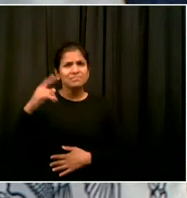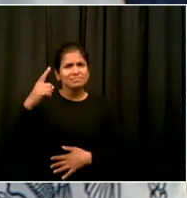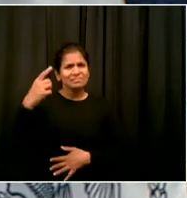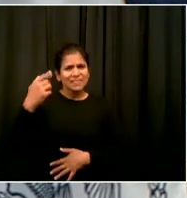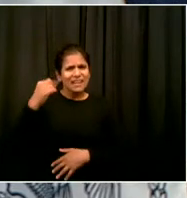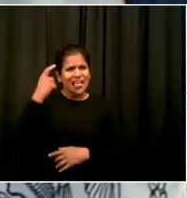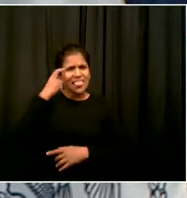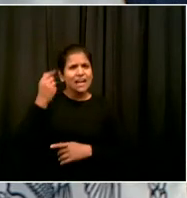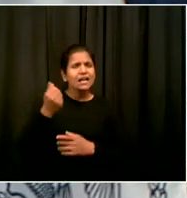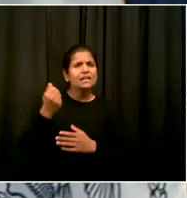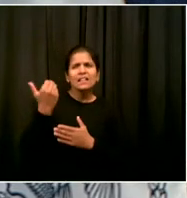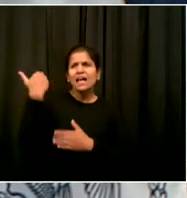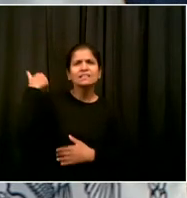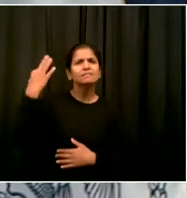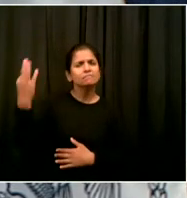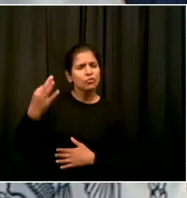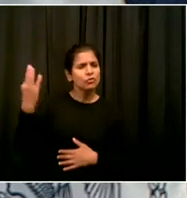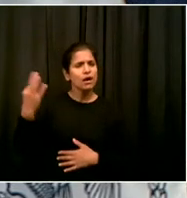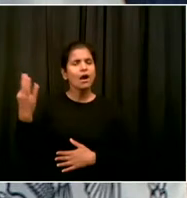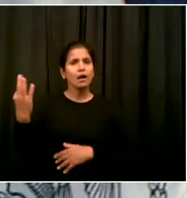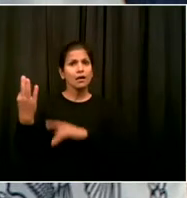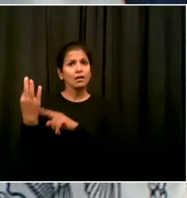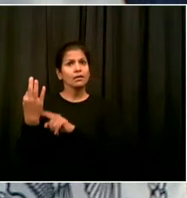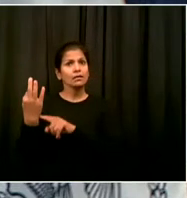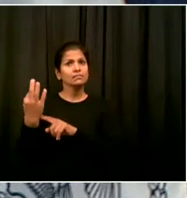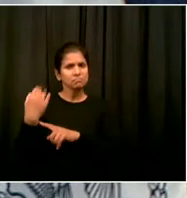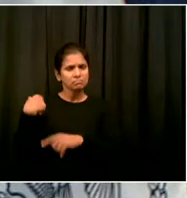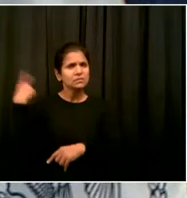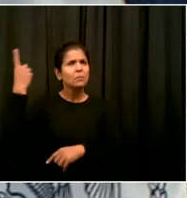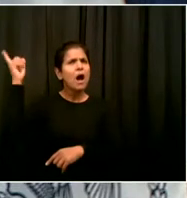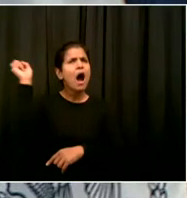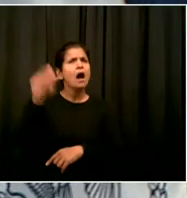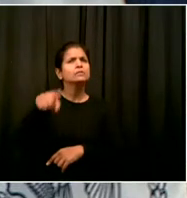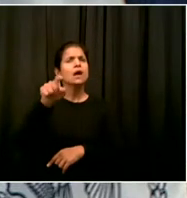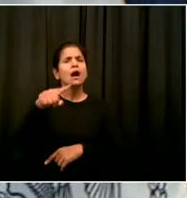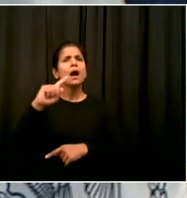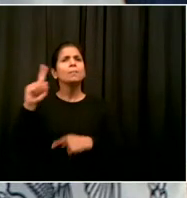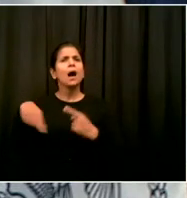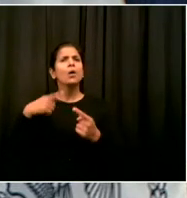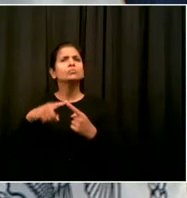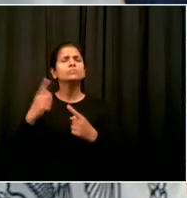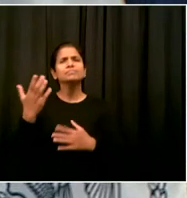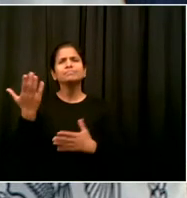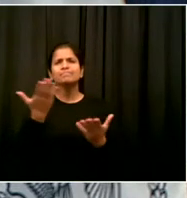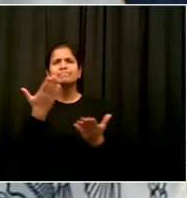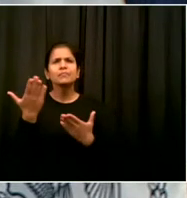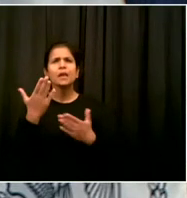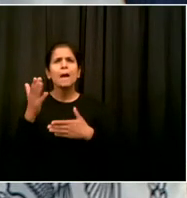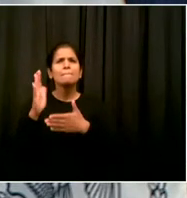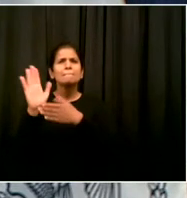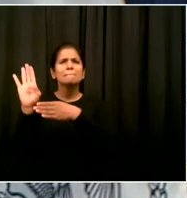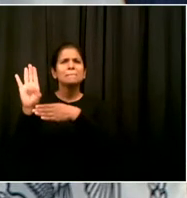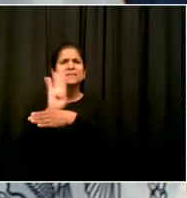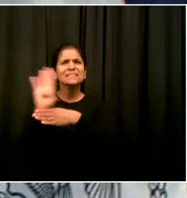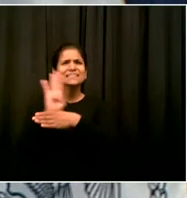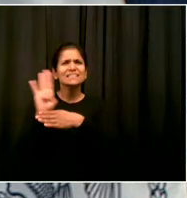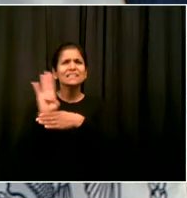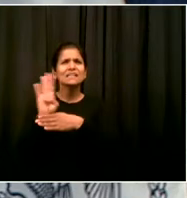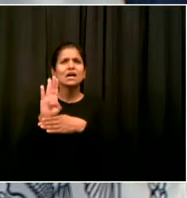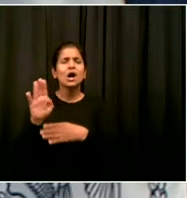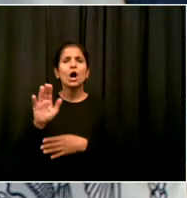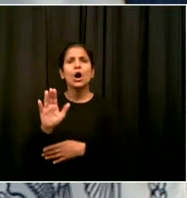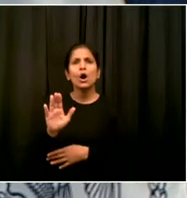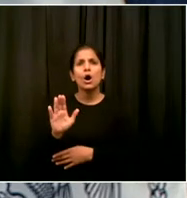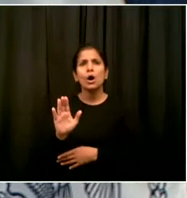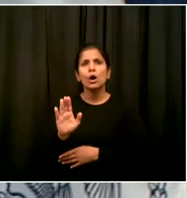not being able to open yet. And just wondering what the plan is for that, because